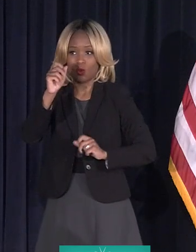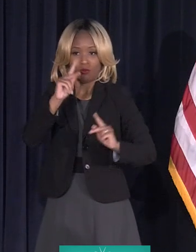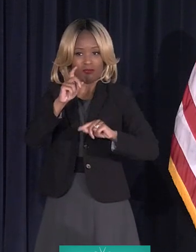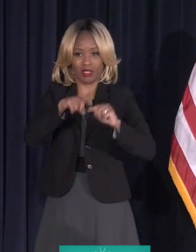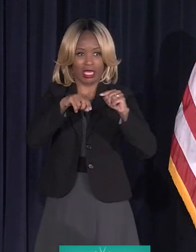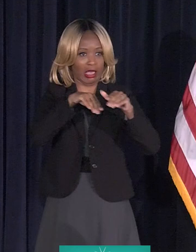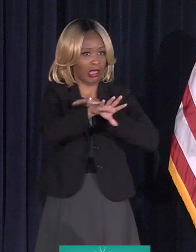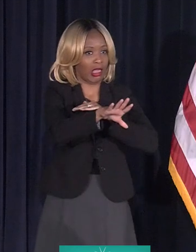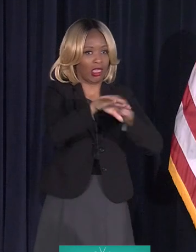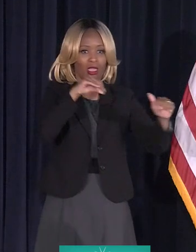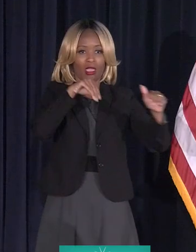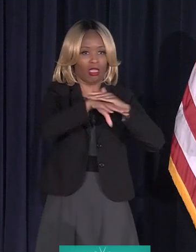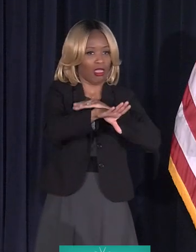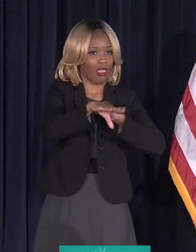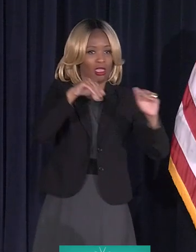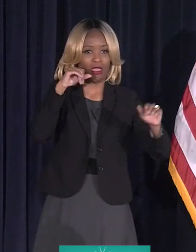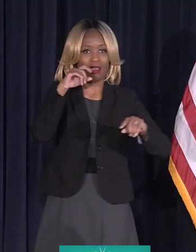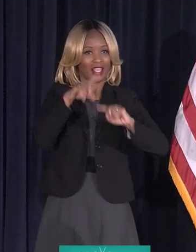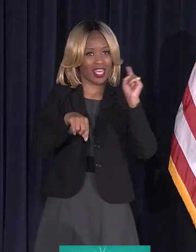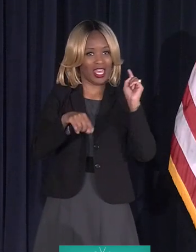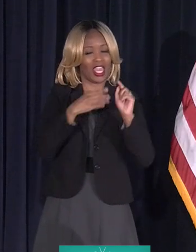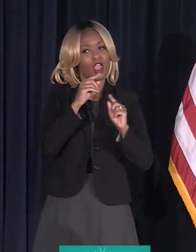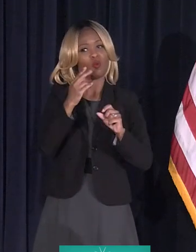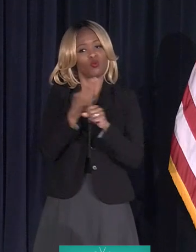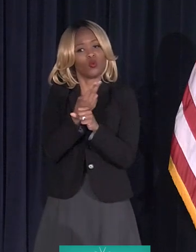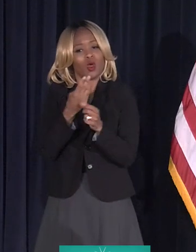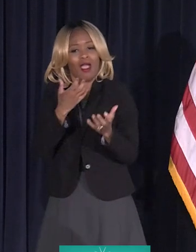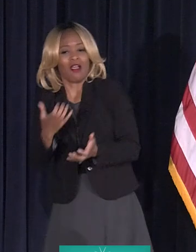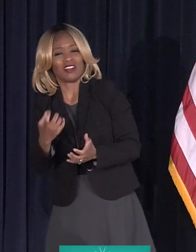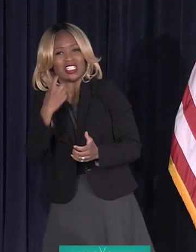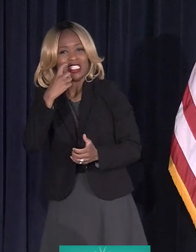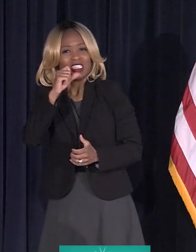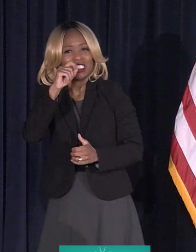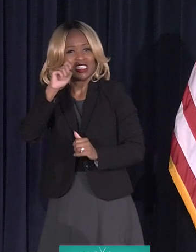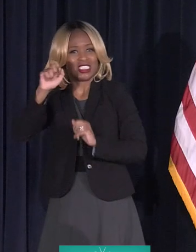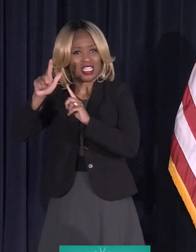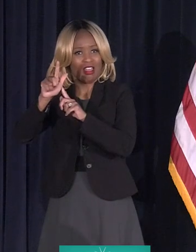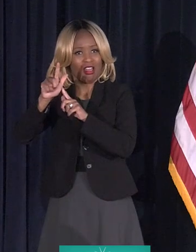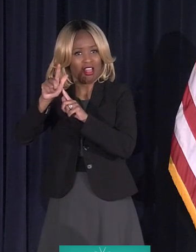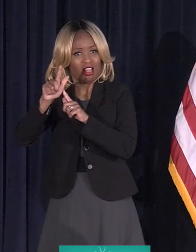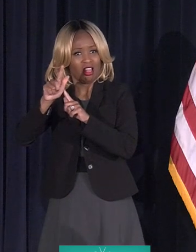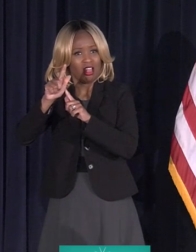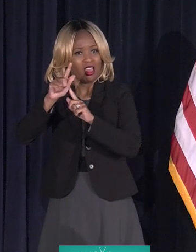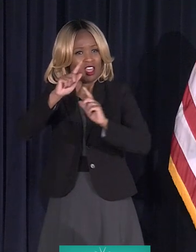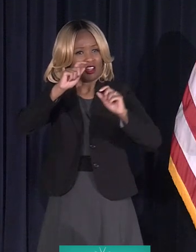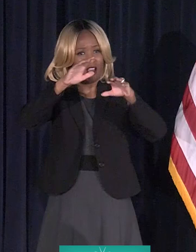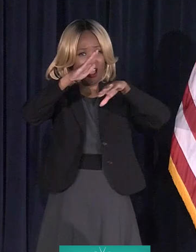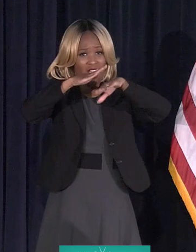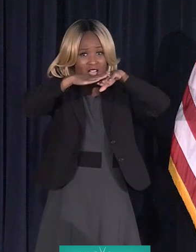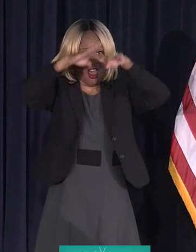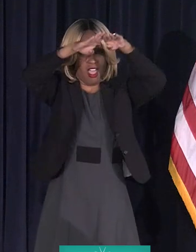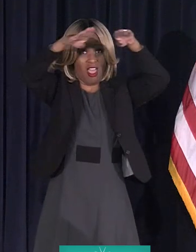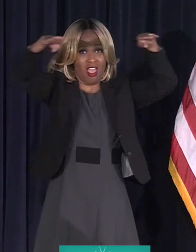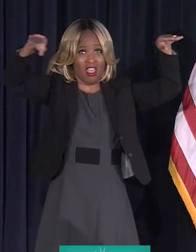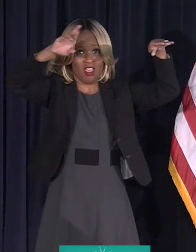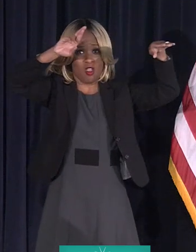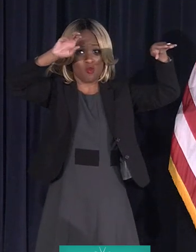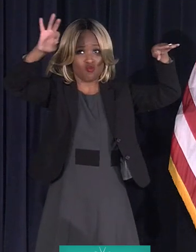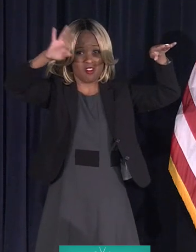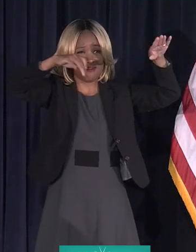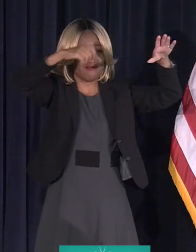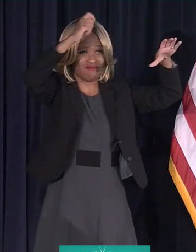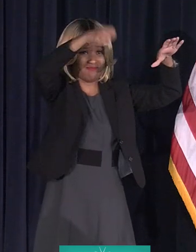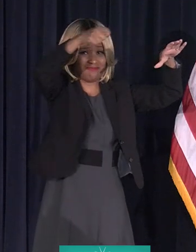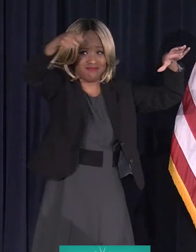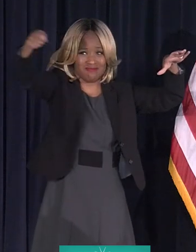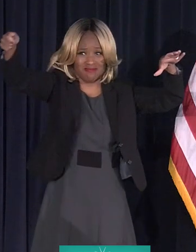preserve it. Or we'll use the heavy steel processes and we'll go on the roof and we'll fix the holes